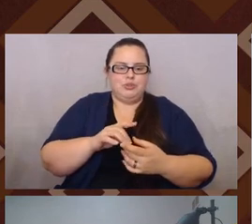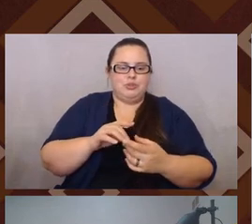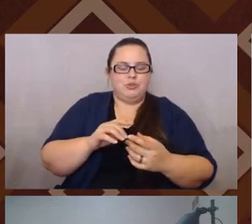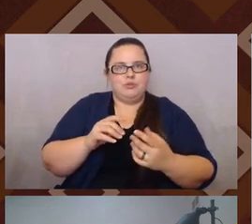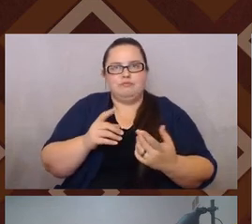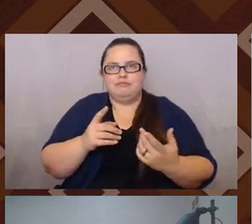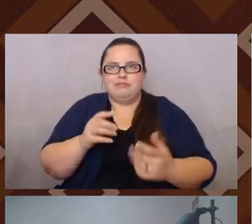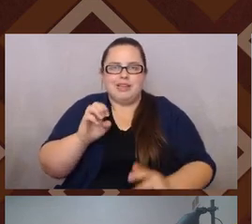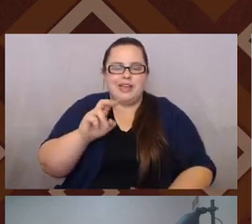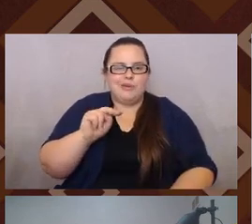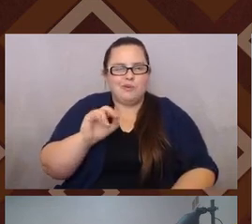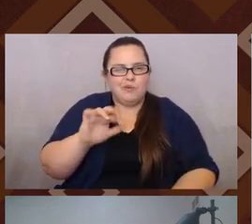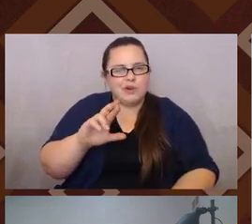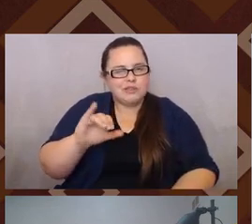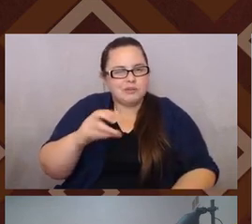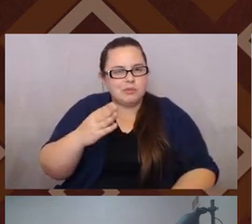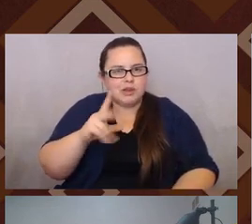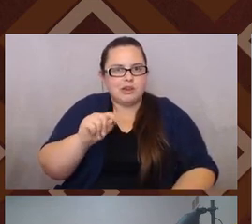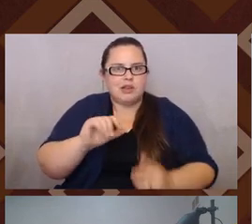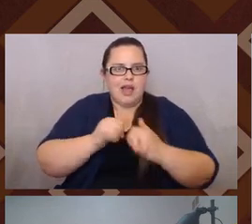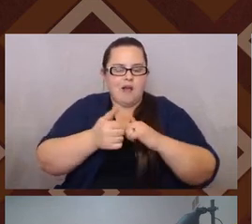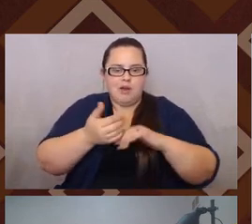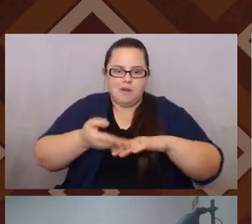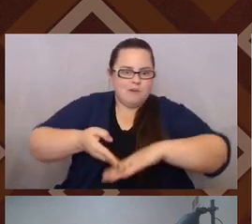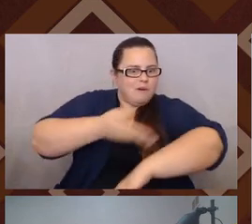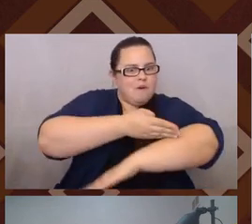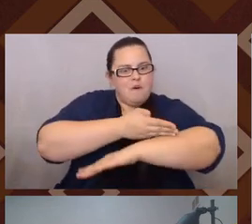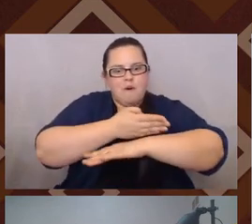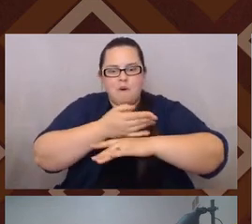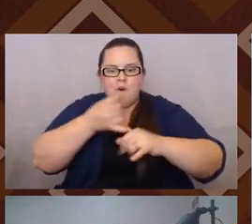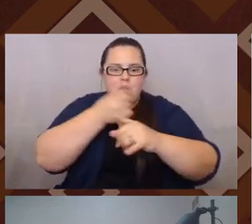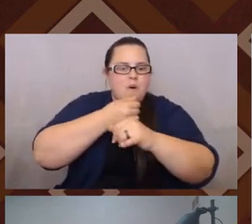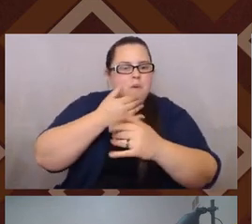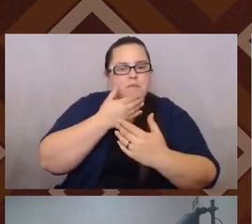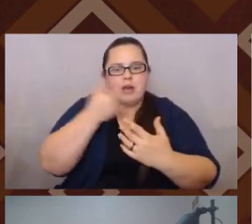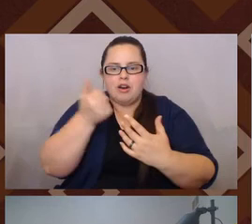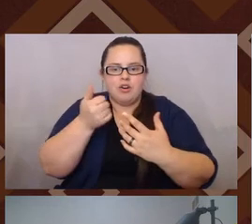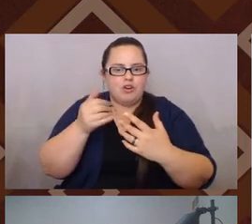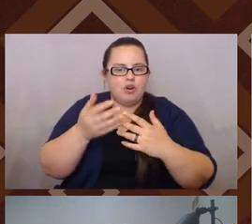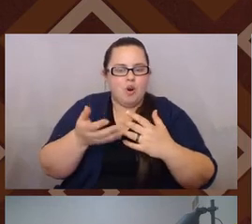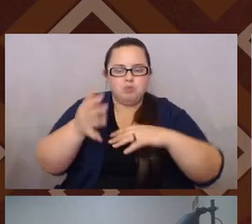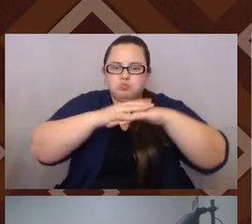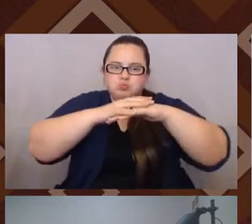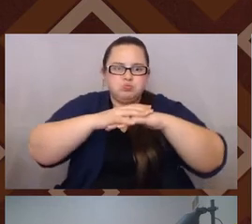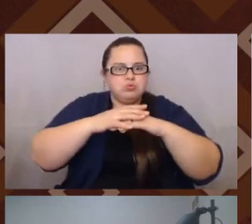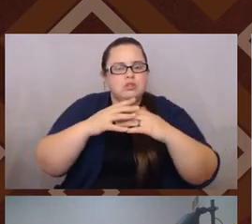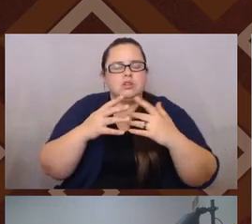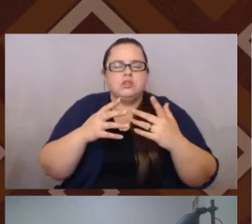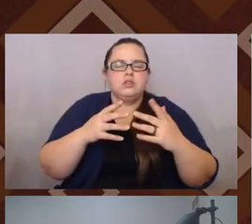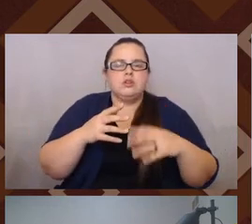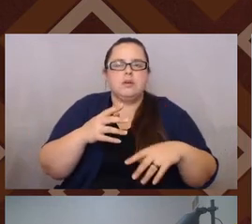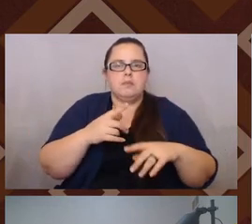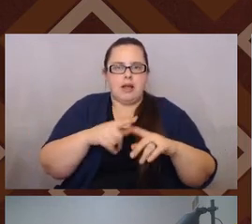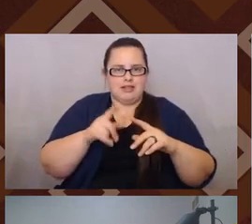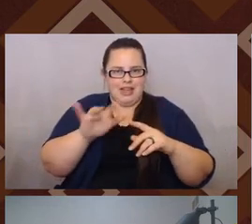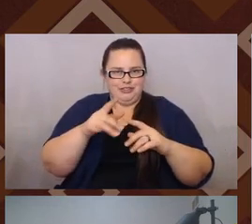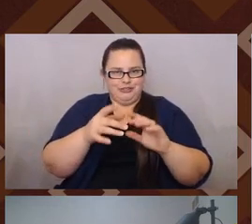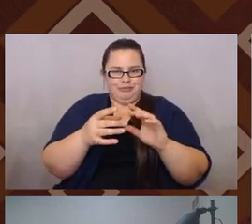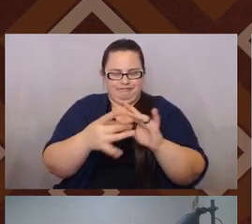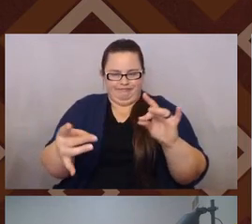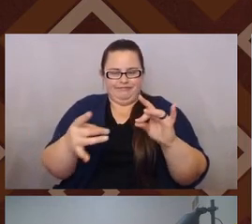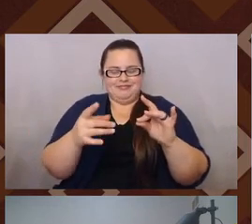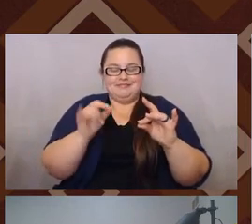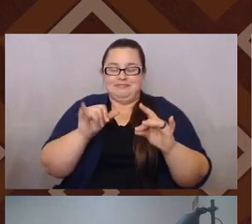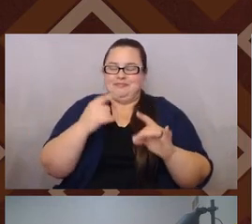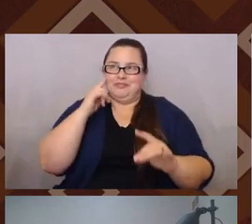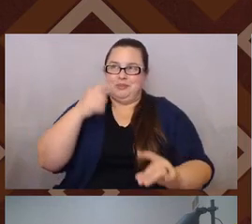um, and anyway, so yes, so I just, that piece in particular that, uh, that you shared struck a chord for me, just as somebody who's,